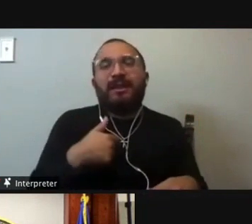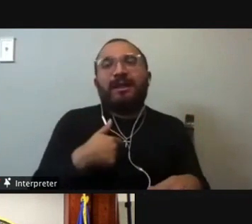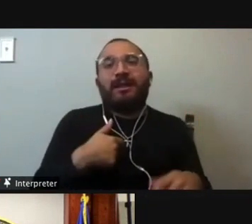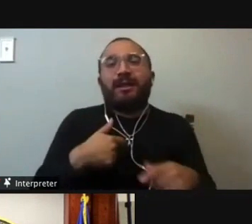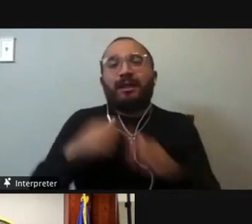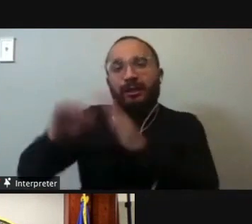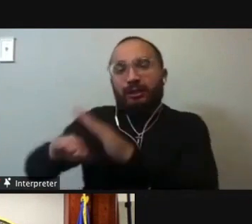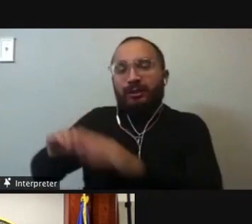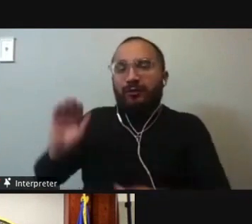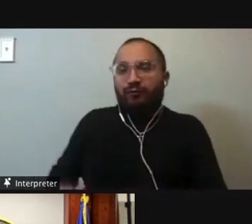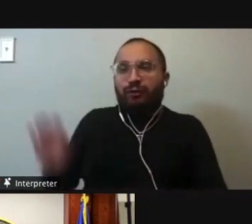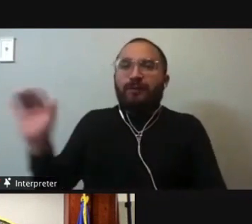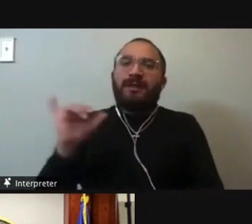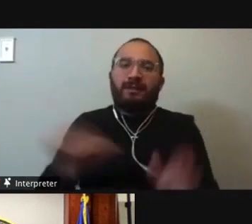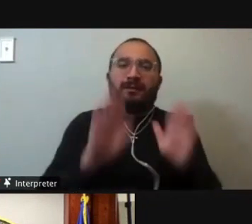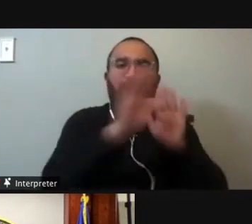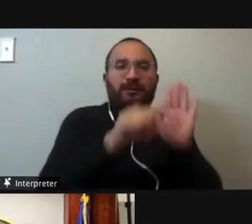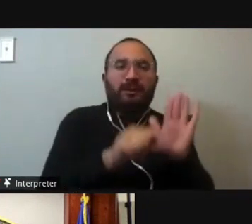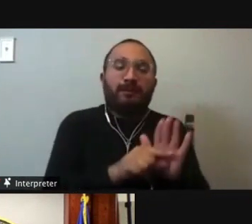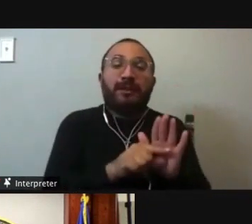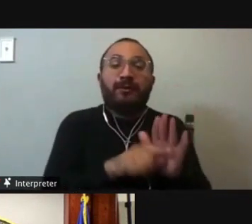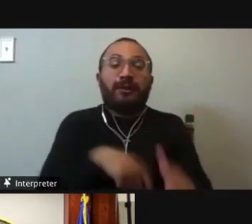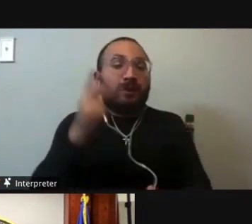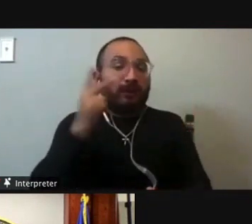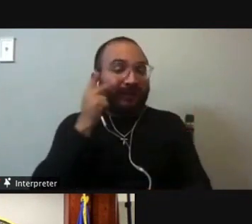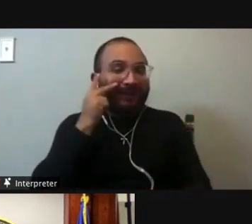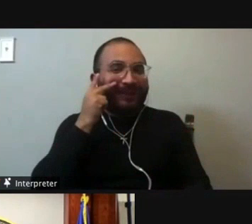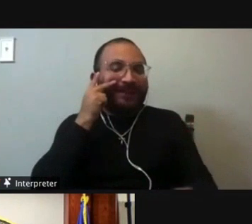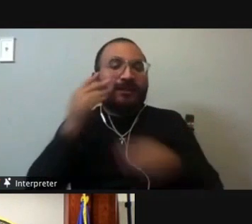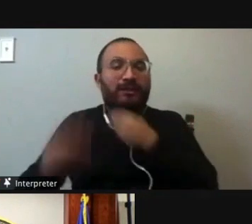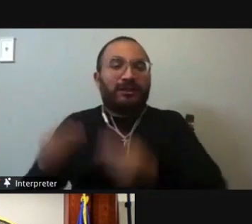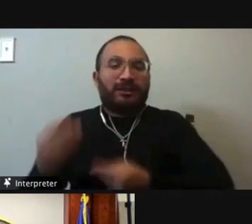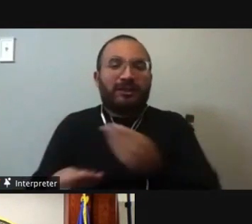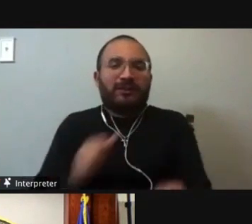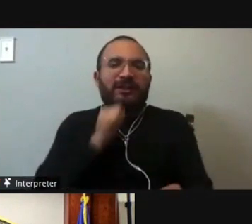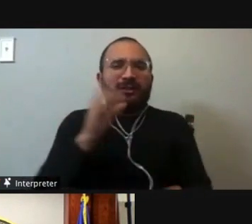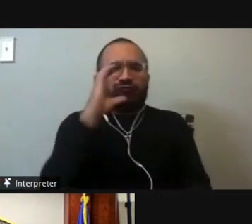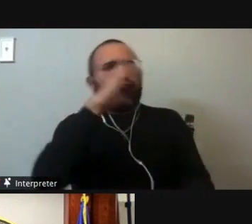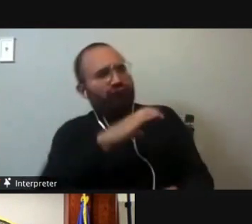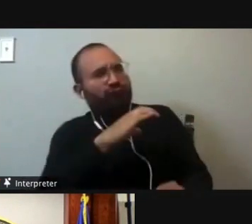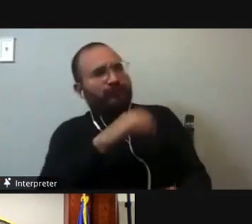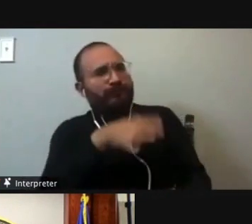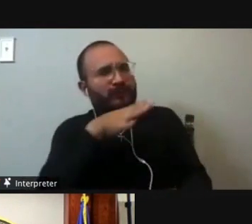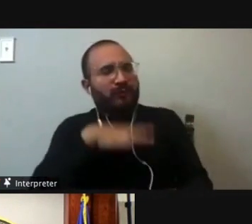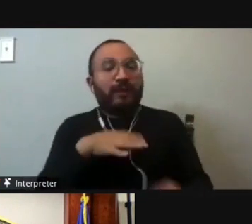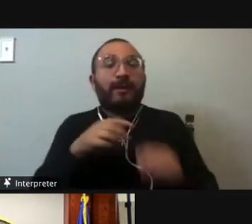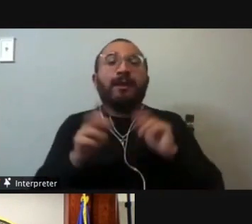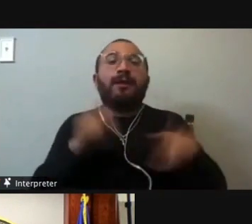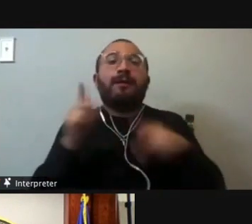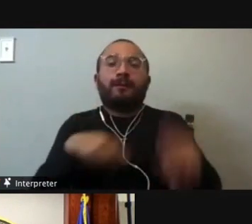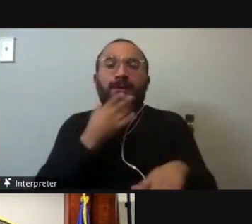And you'll hopefully grow up in a generation where, you know, it's not a big deal to have women and people of color in power.